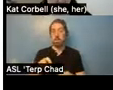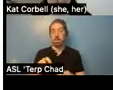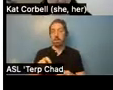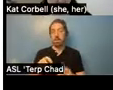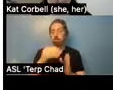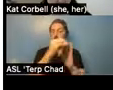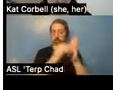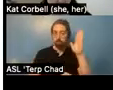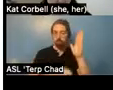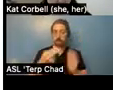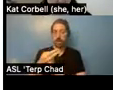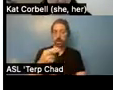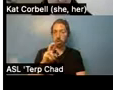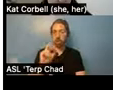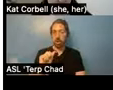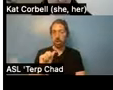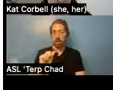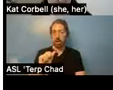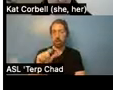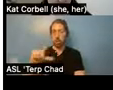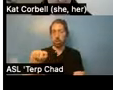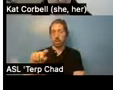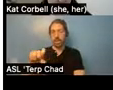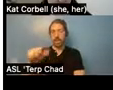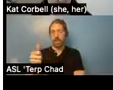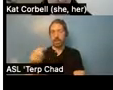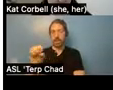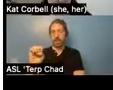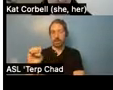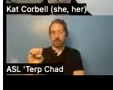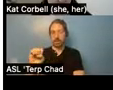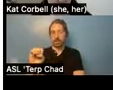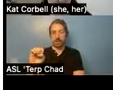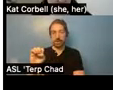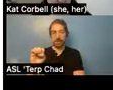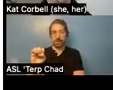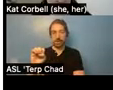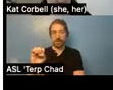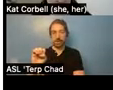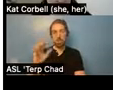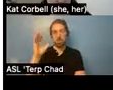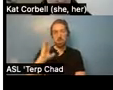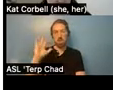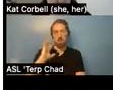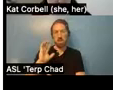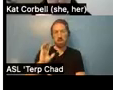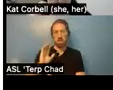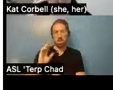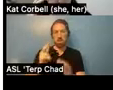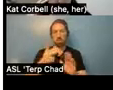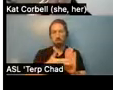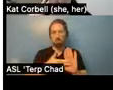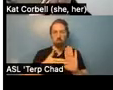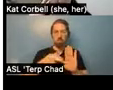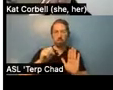-E, uh, formerly single point of access SPOA, and I'll go into that in a little bit. Um, as part of that, a psychiatric